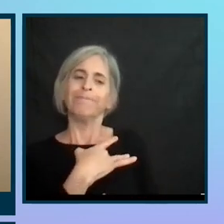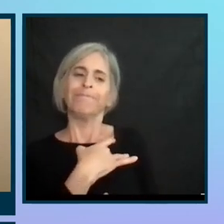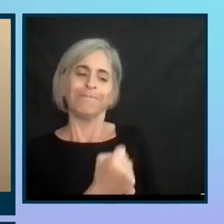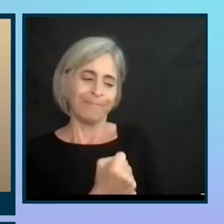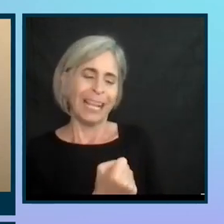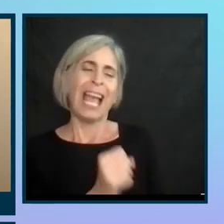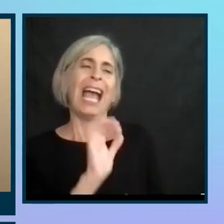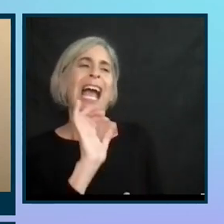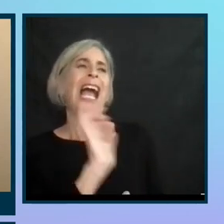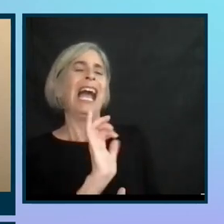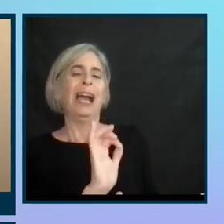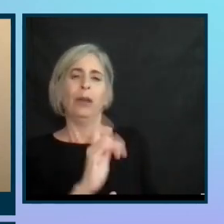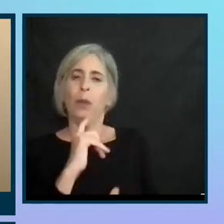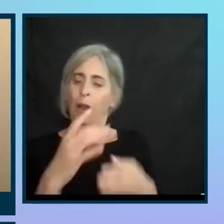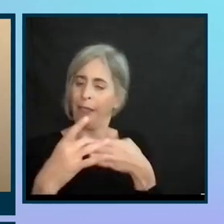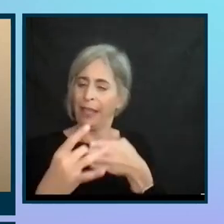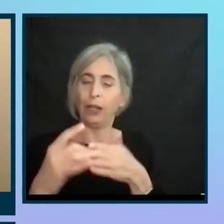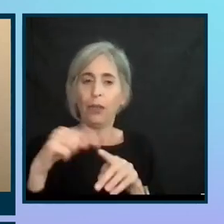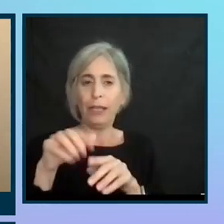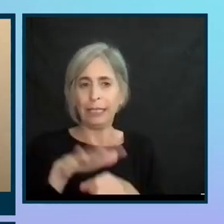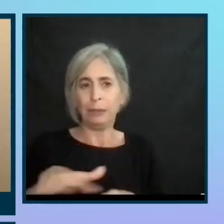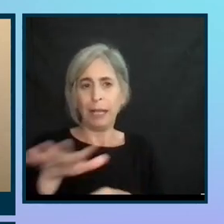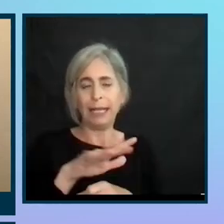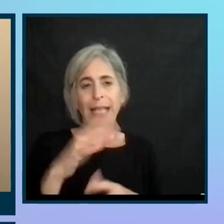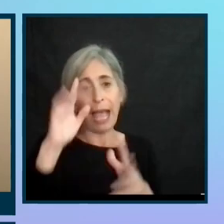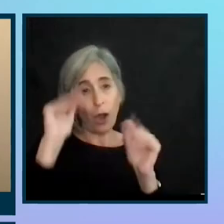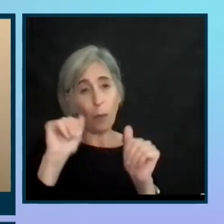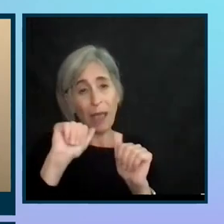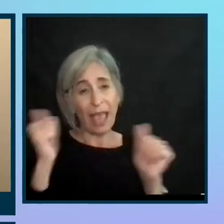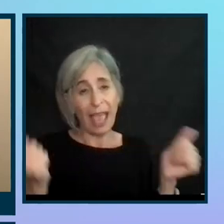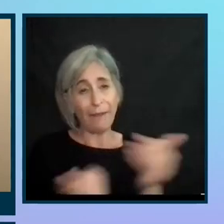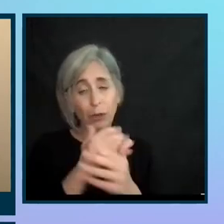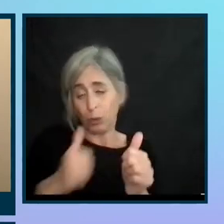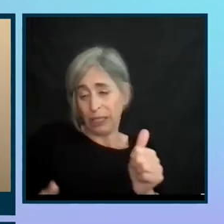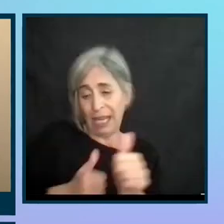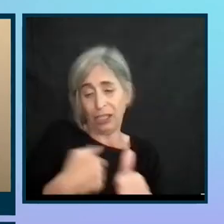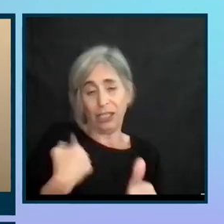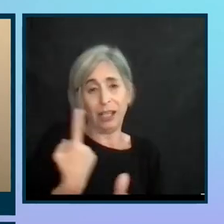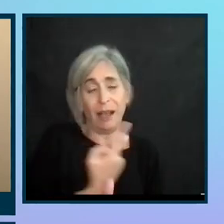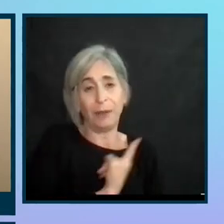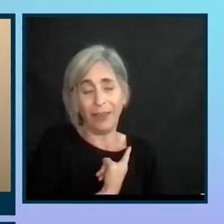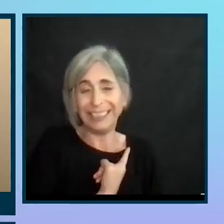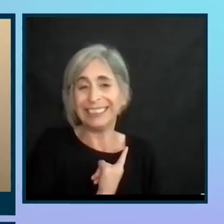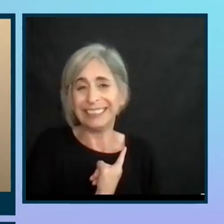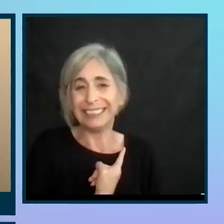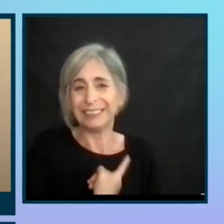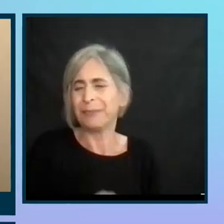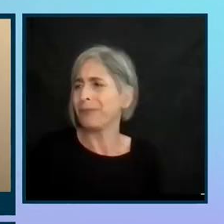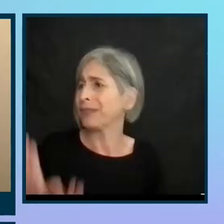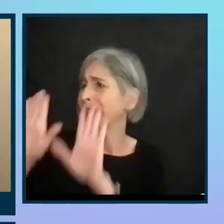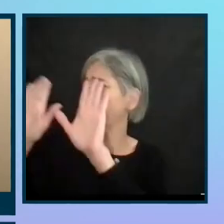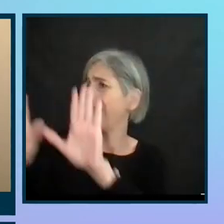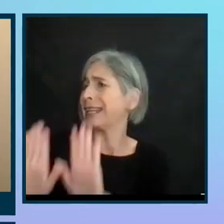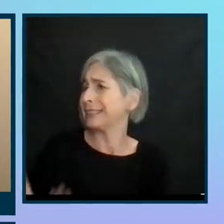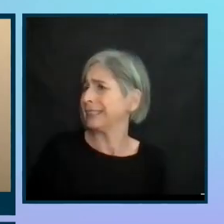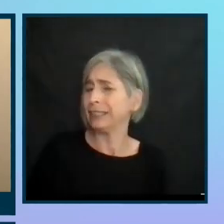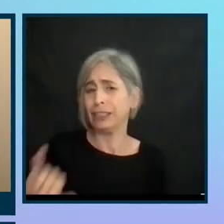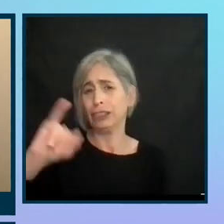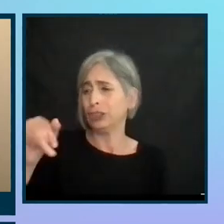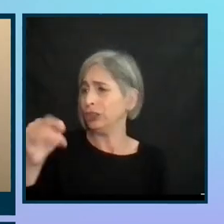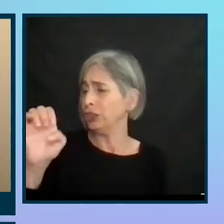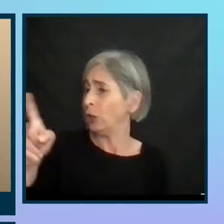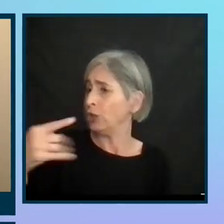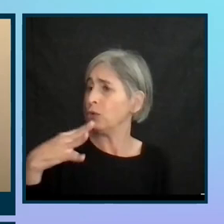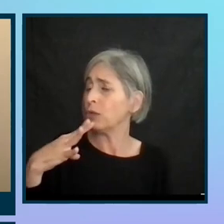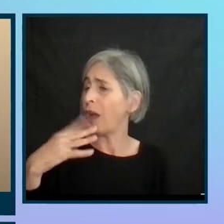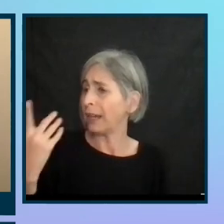are a leader in this space, I would love to see everyone else catch up to us. I think that's a good thing. Yeah, that's excellent. And Joe, since